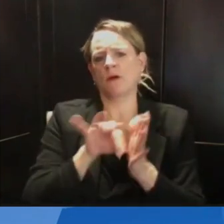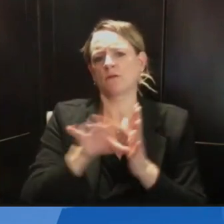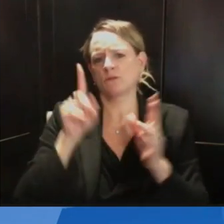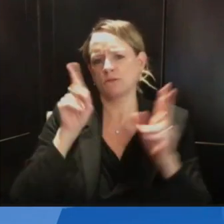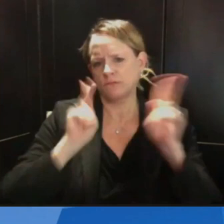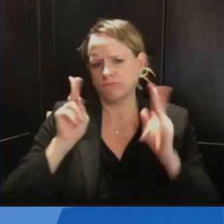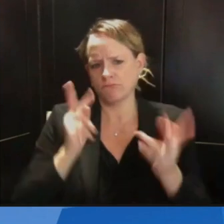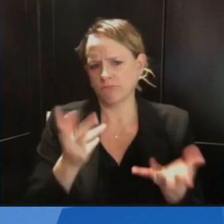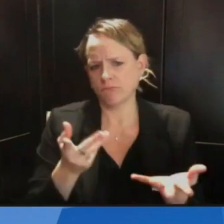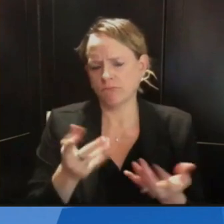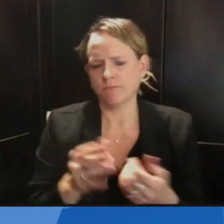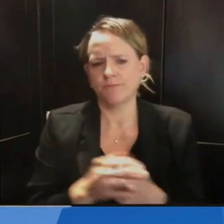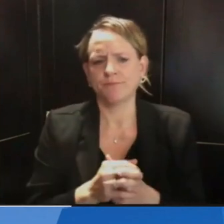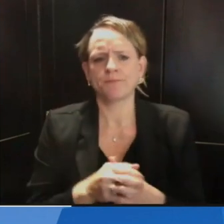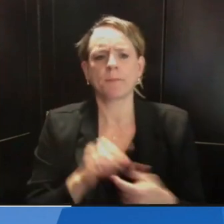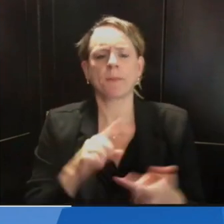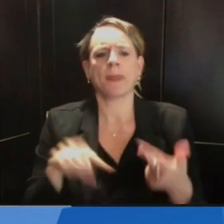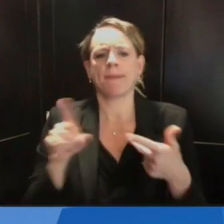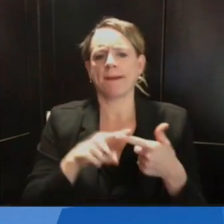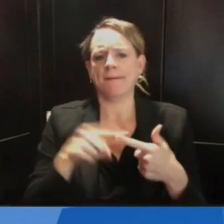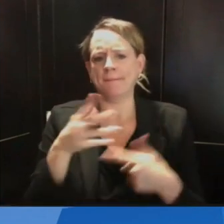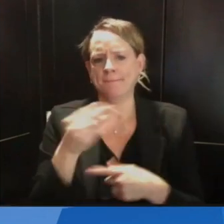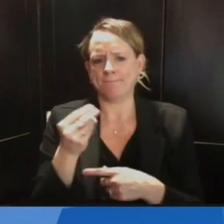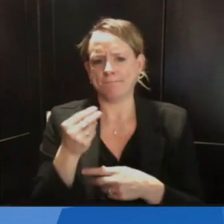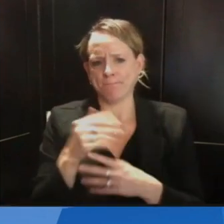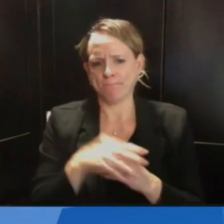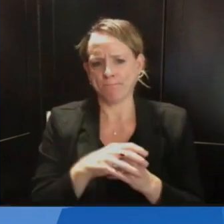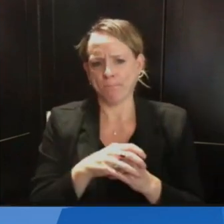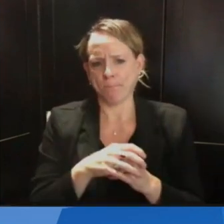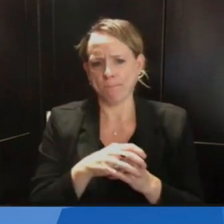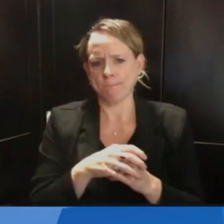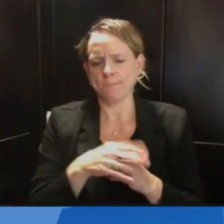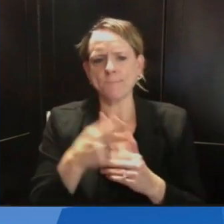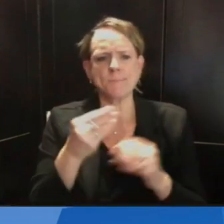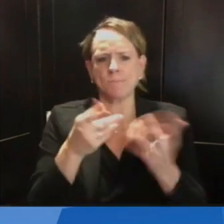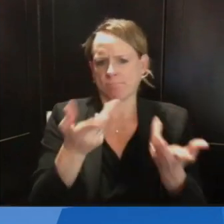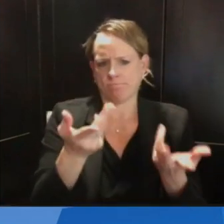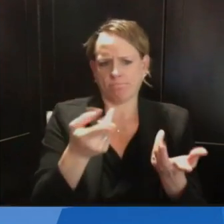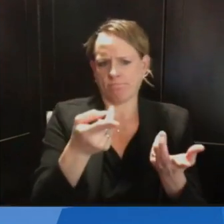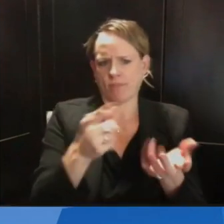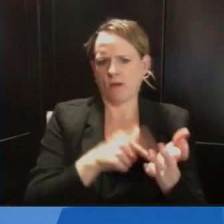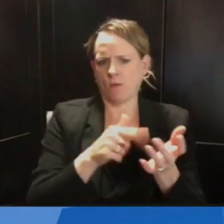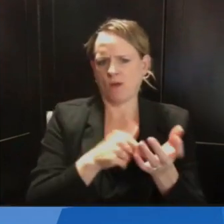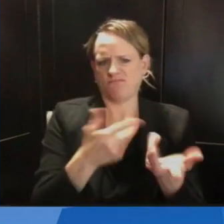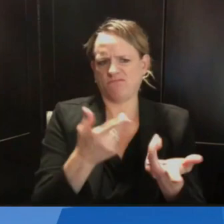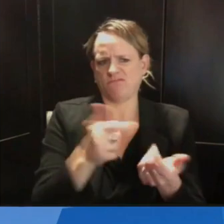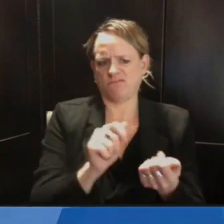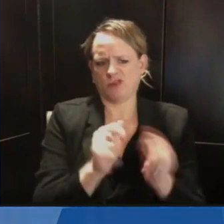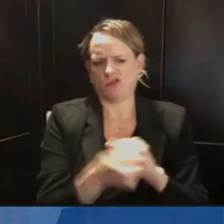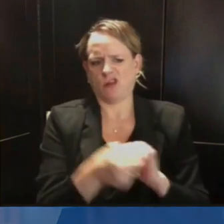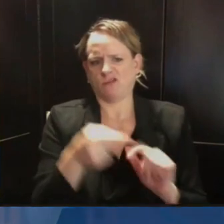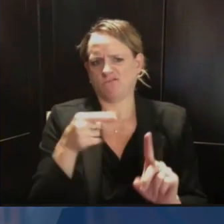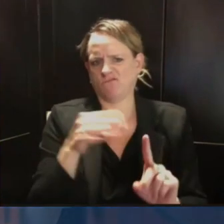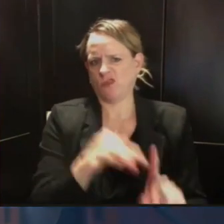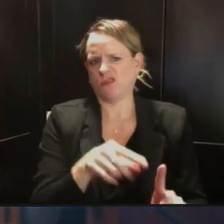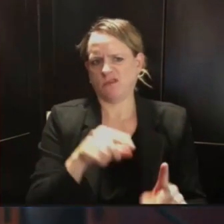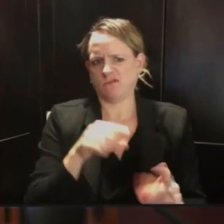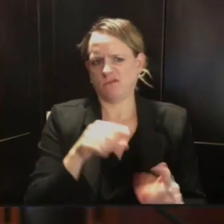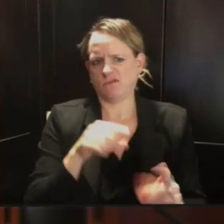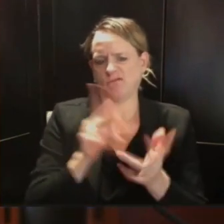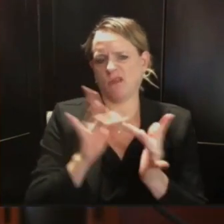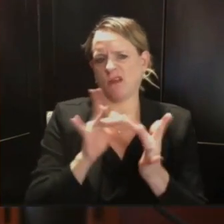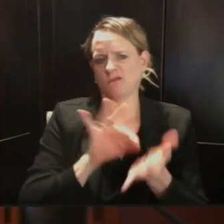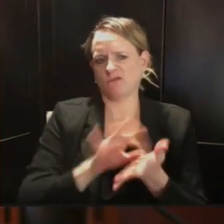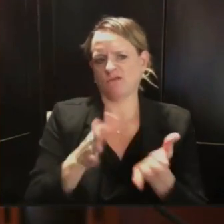may have learned. To do differently from that. Thanks, Eric. So our goal was to